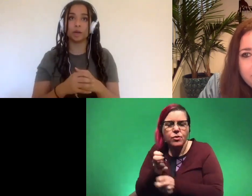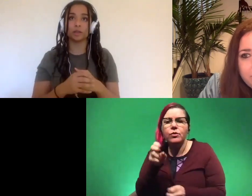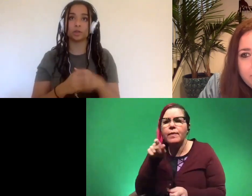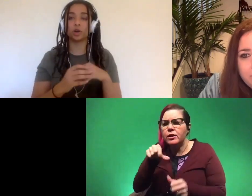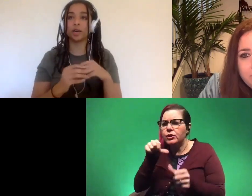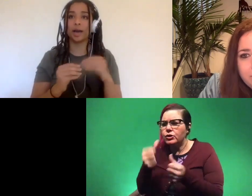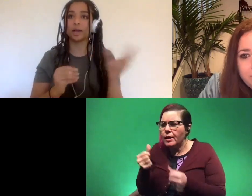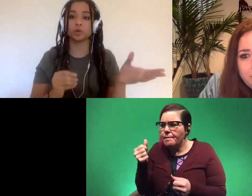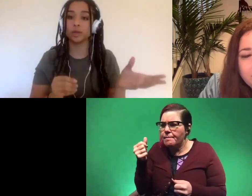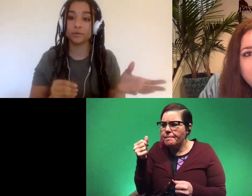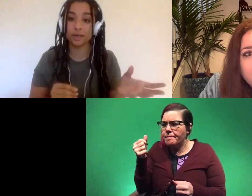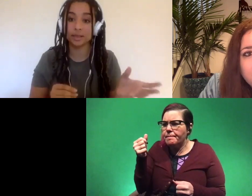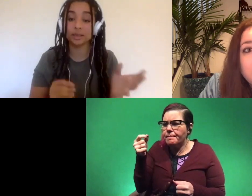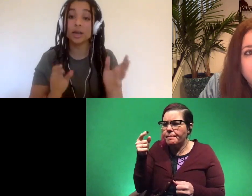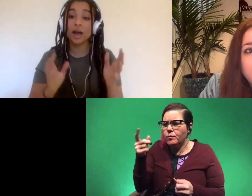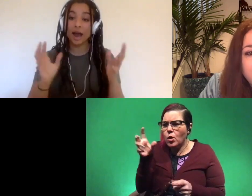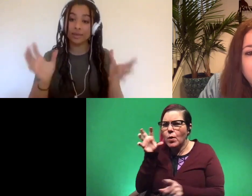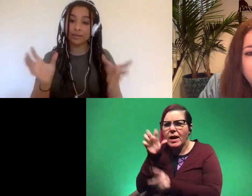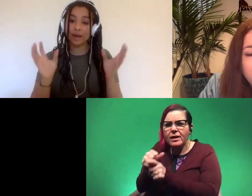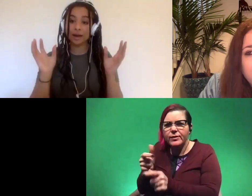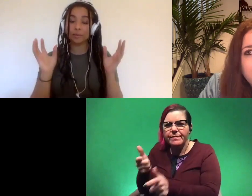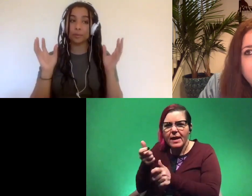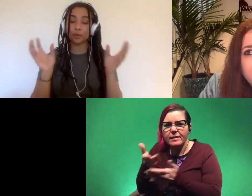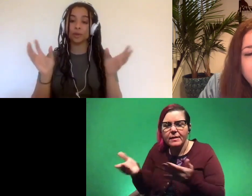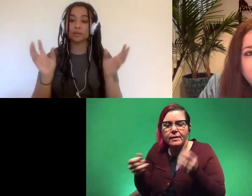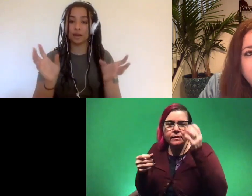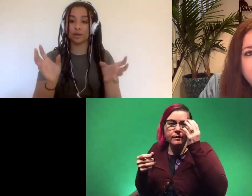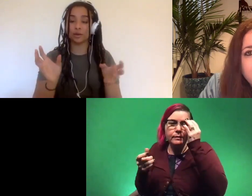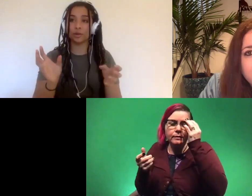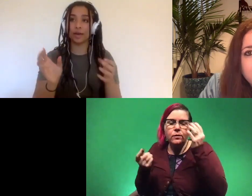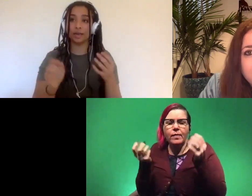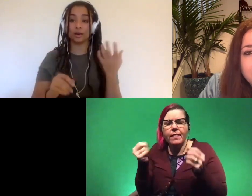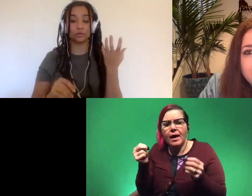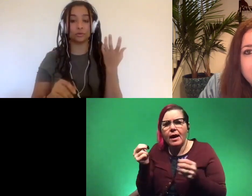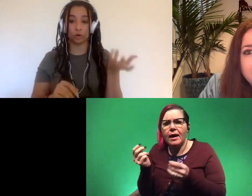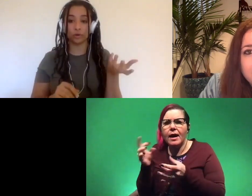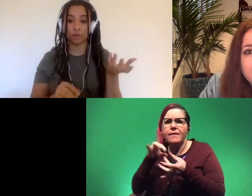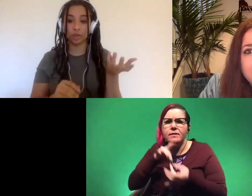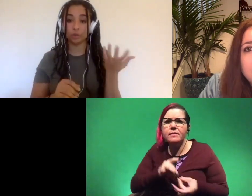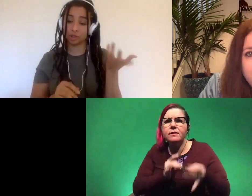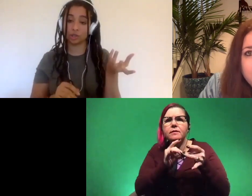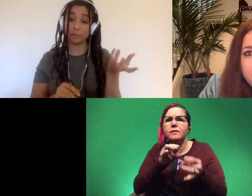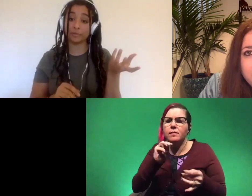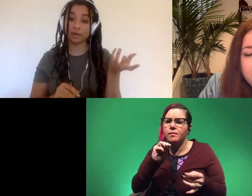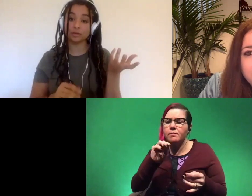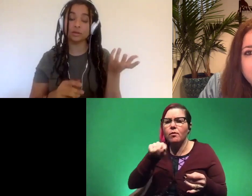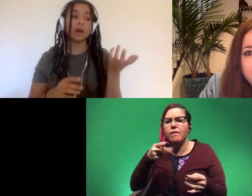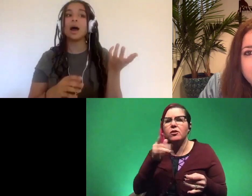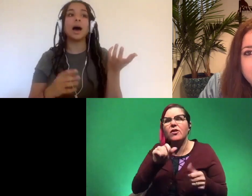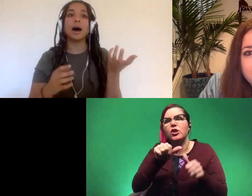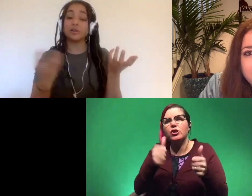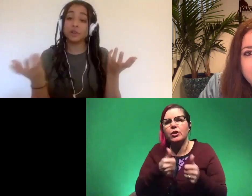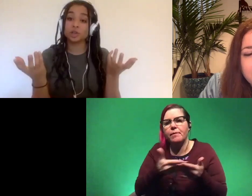is because they're trying to catch really fast things and then that brings together the idea of morphology which is the shape of things